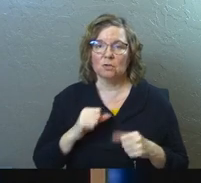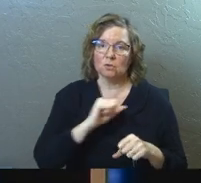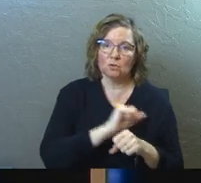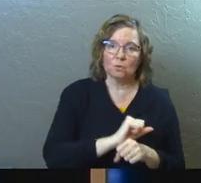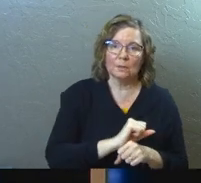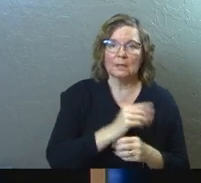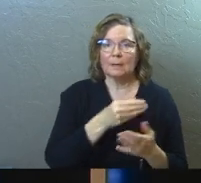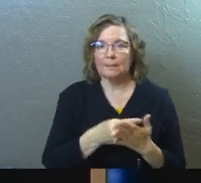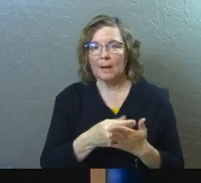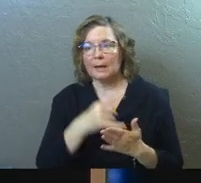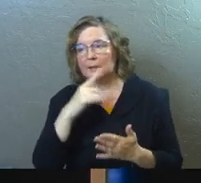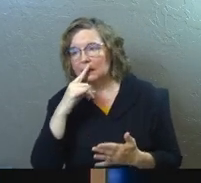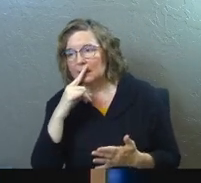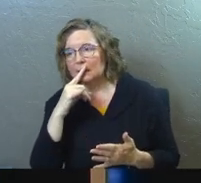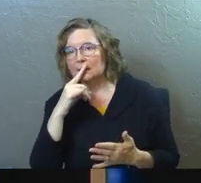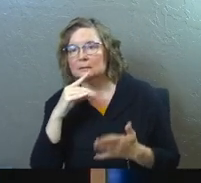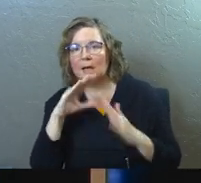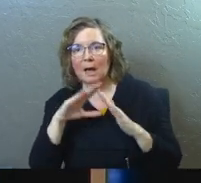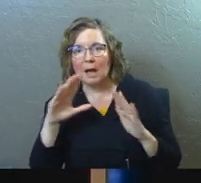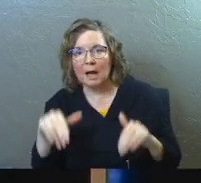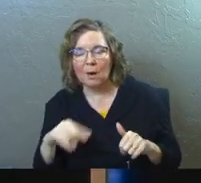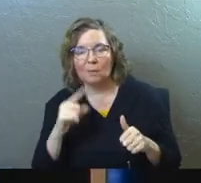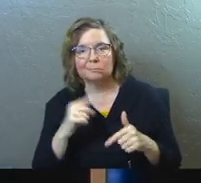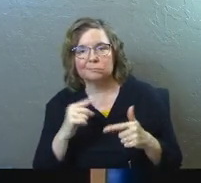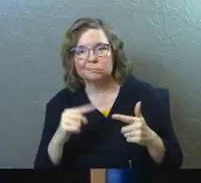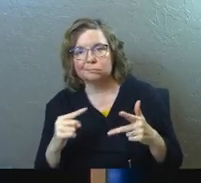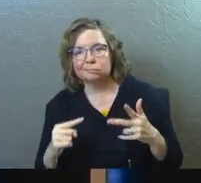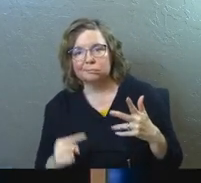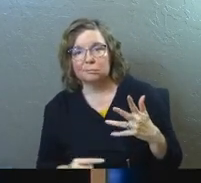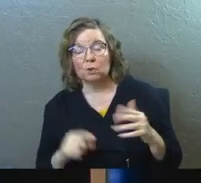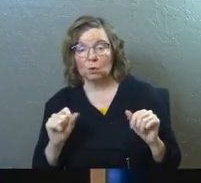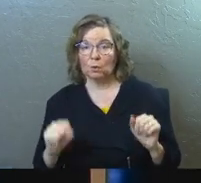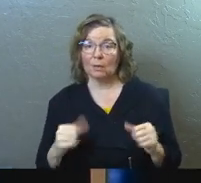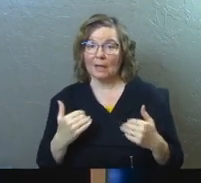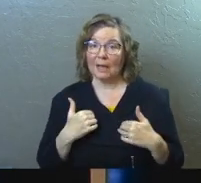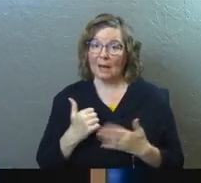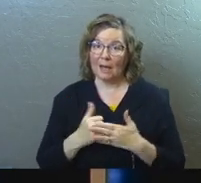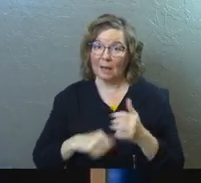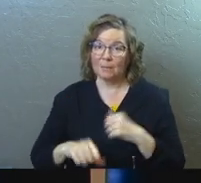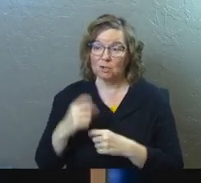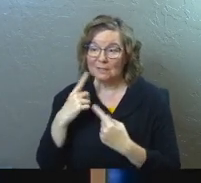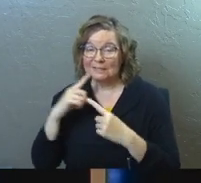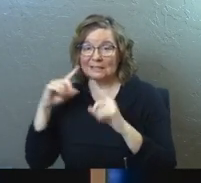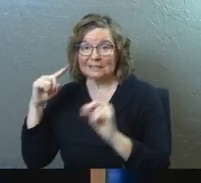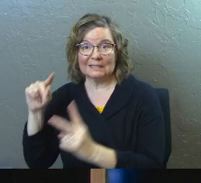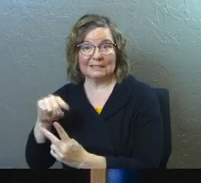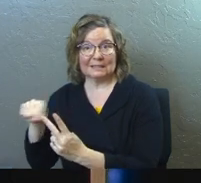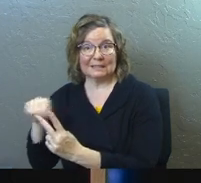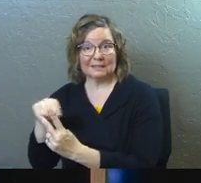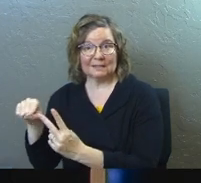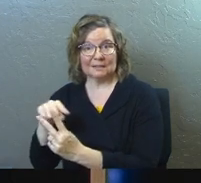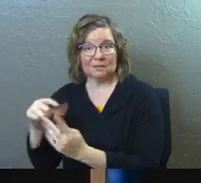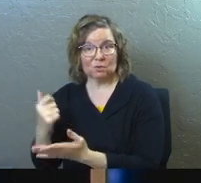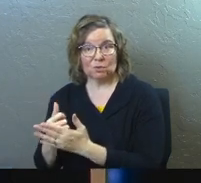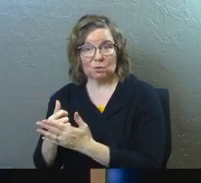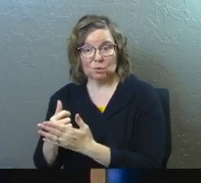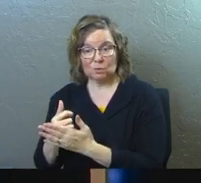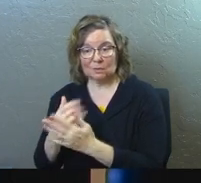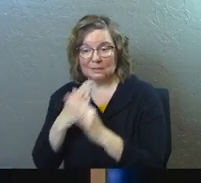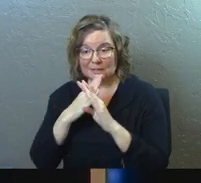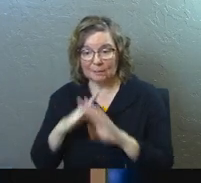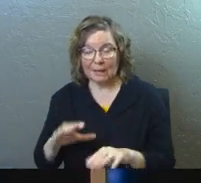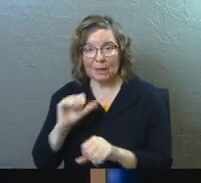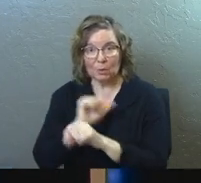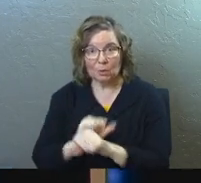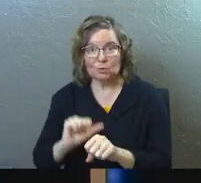career, it's money, it's kids, it's house. It's, it's all the different things you can just help each other succeed, right? You can split the chores.